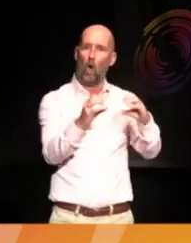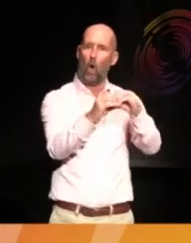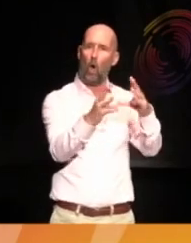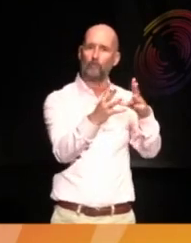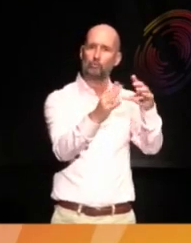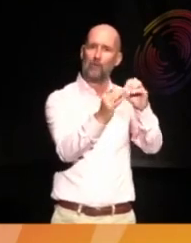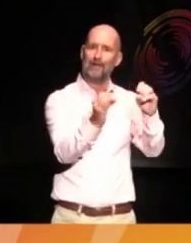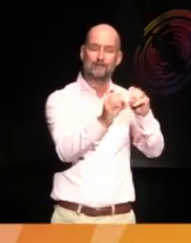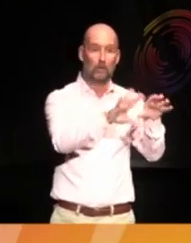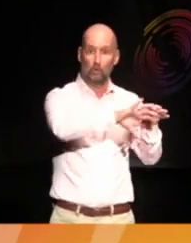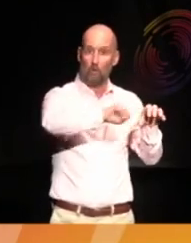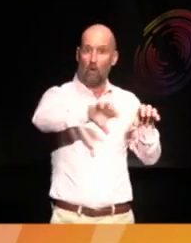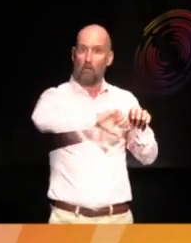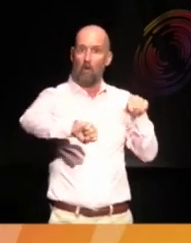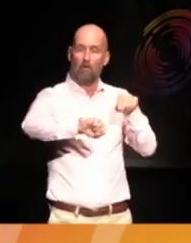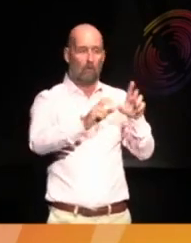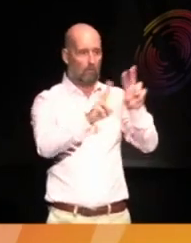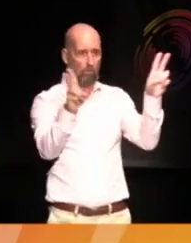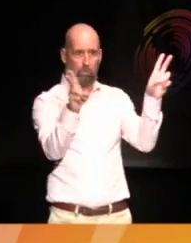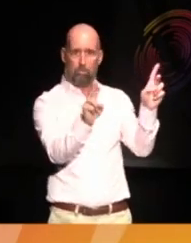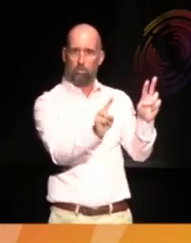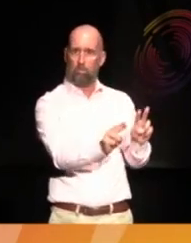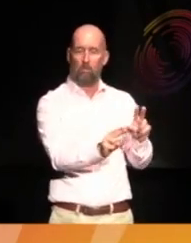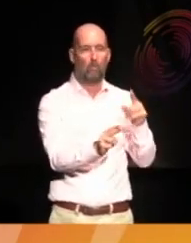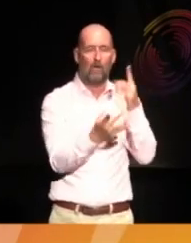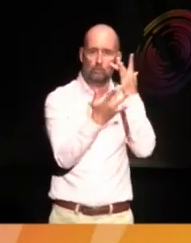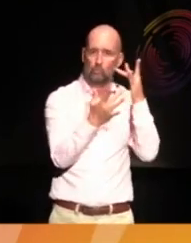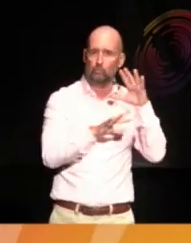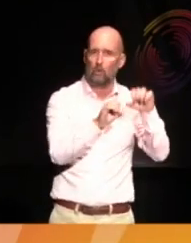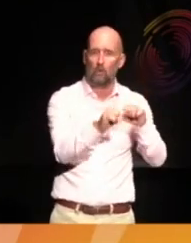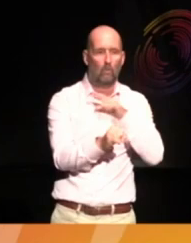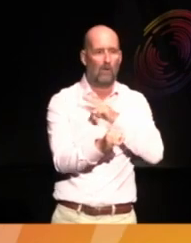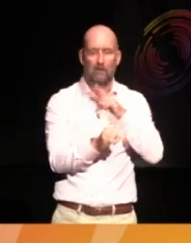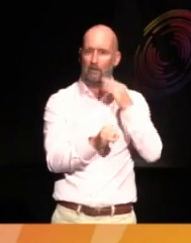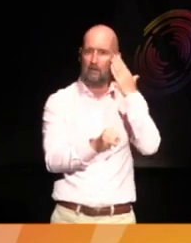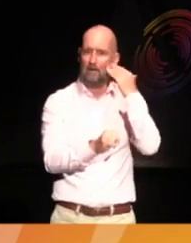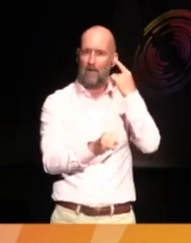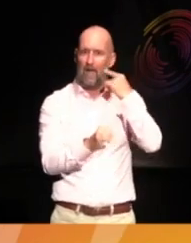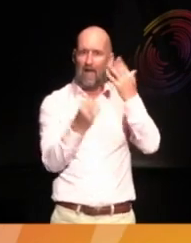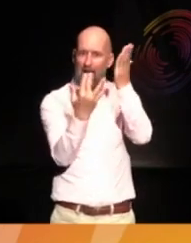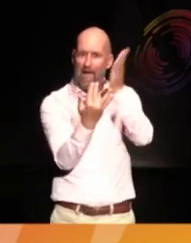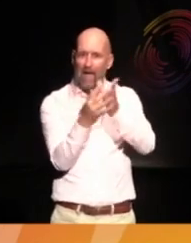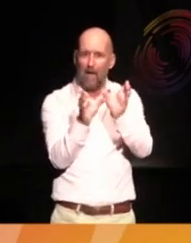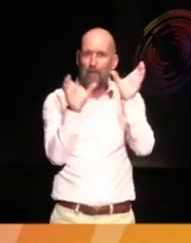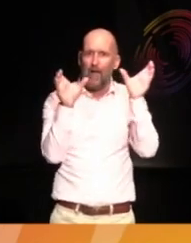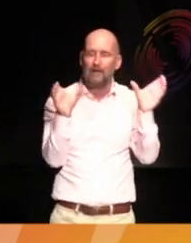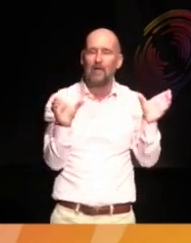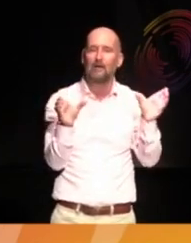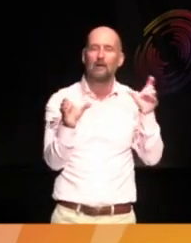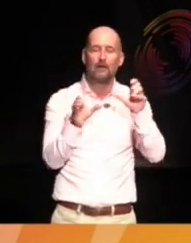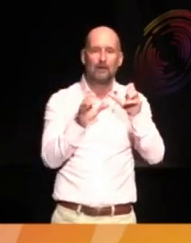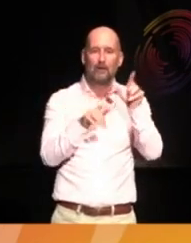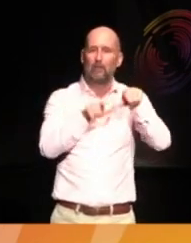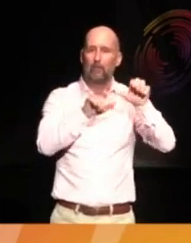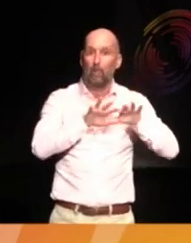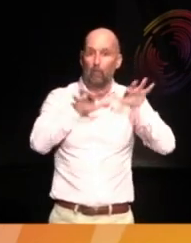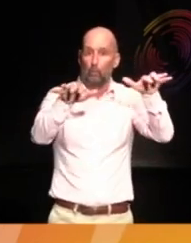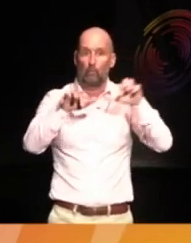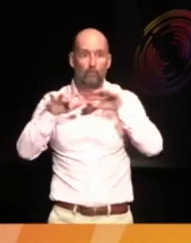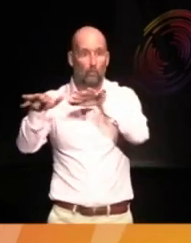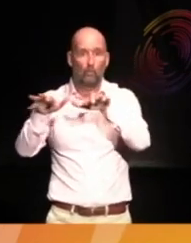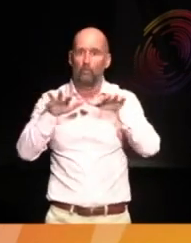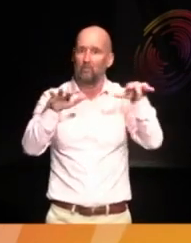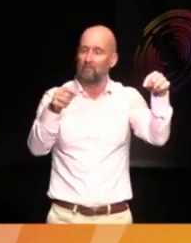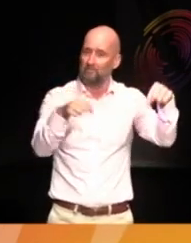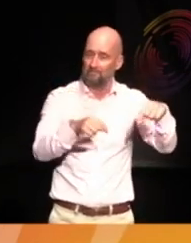but we can still document stories of struggles and of apartheid and of displacement. So there's this beautiful museum. It's a lot of stories. There's nothing that you see there in